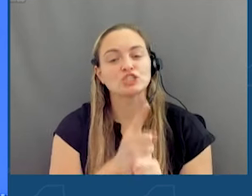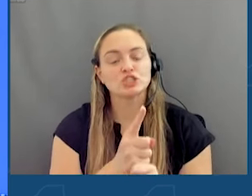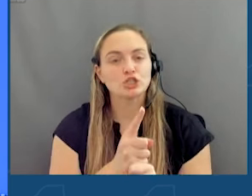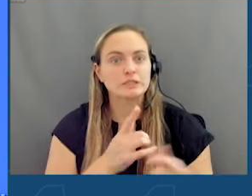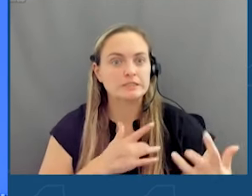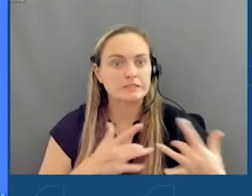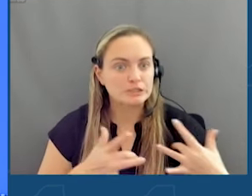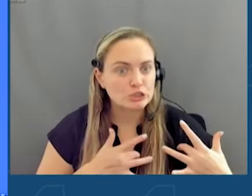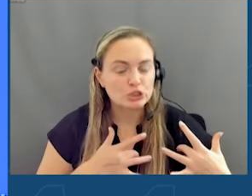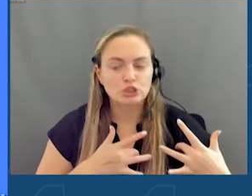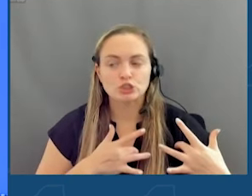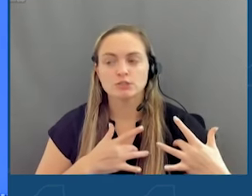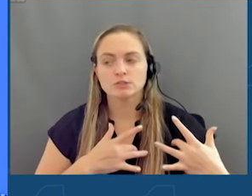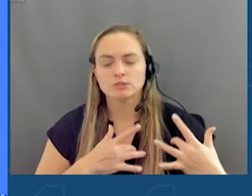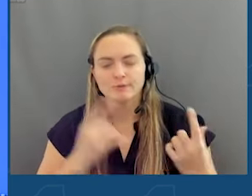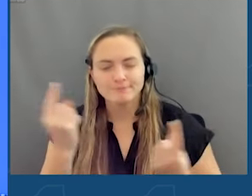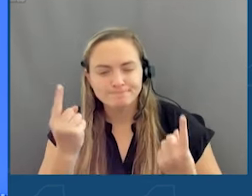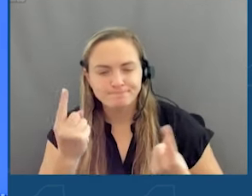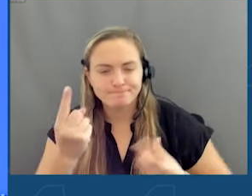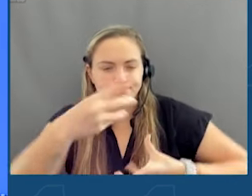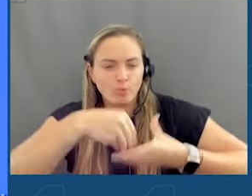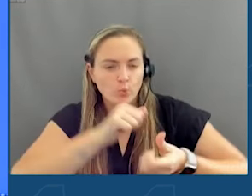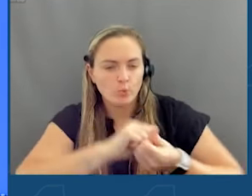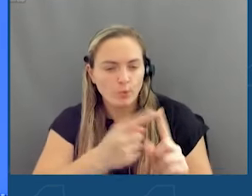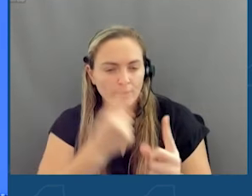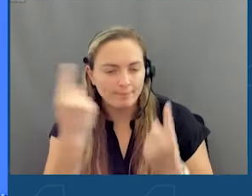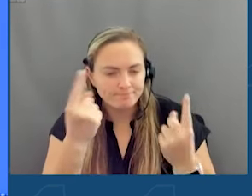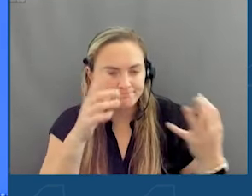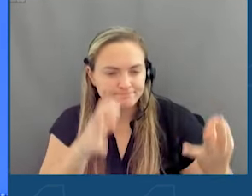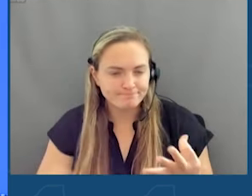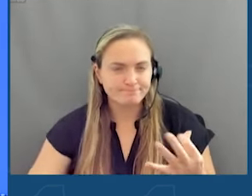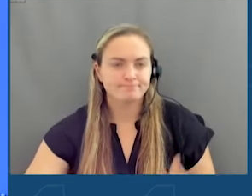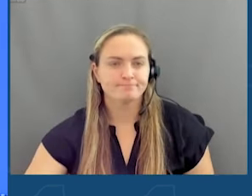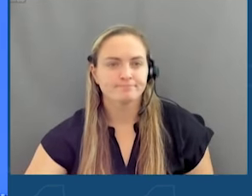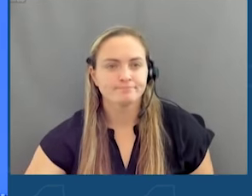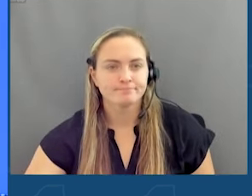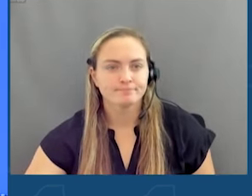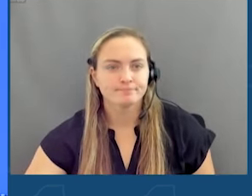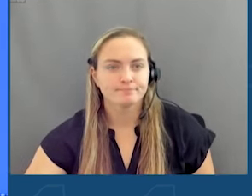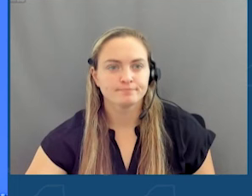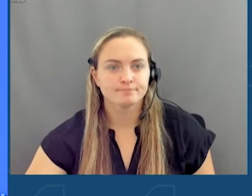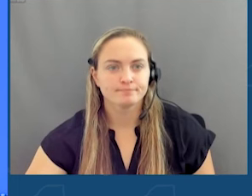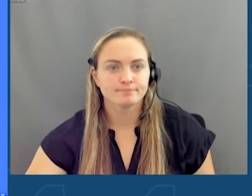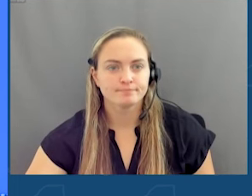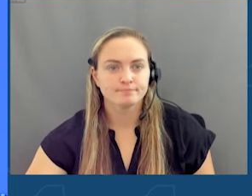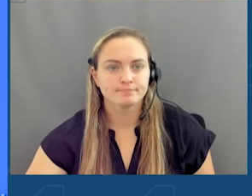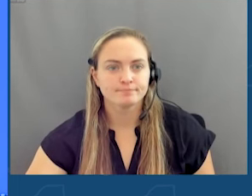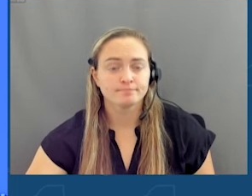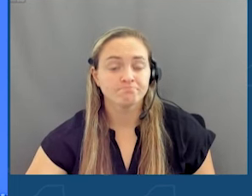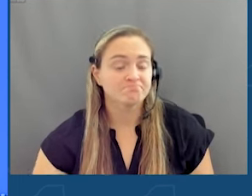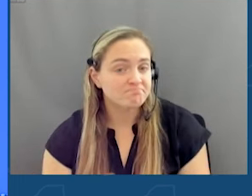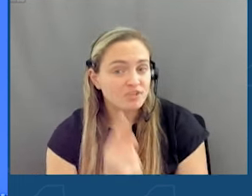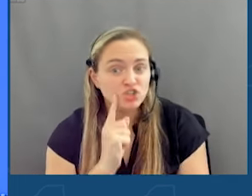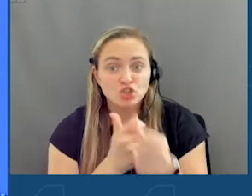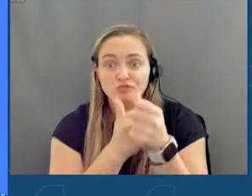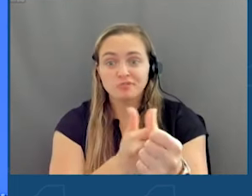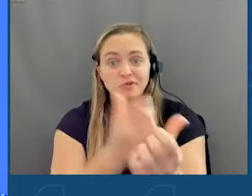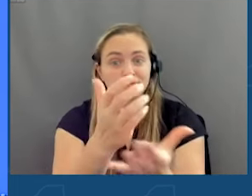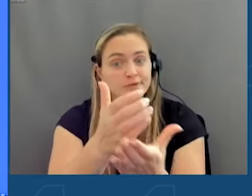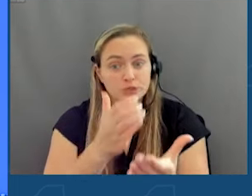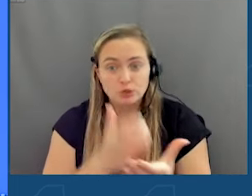were taken into account. And most importantly, to ensure the constitutionality of our actions.